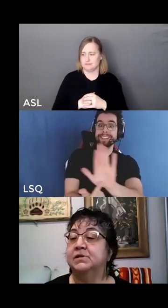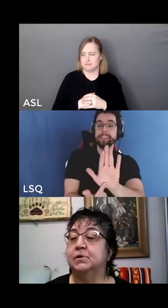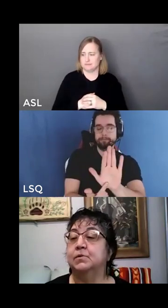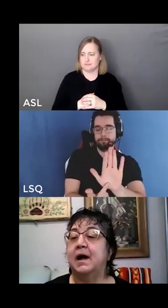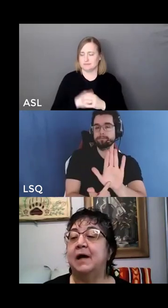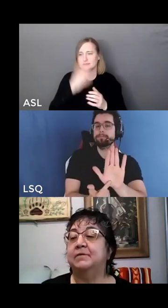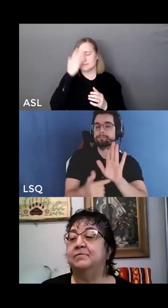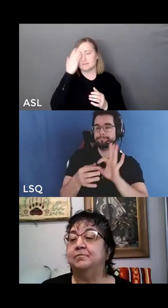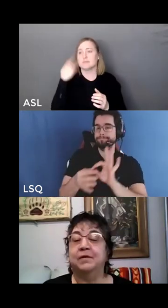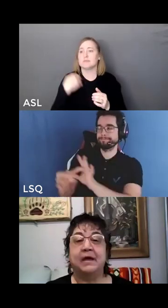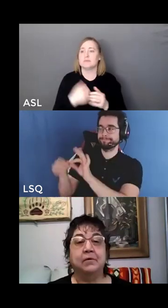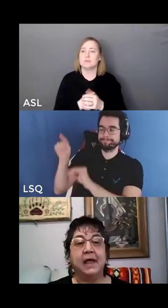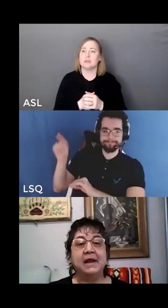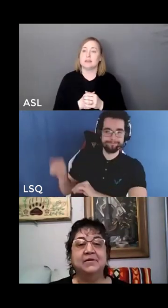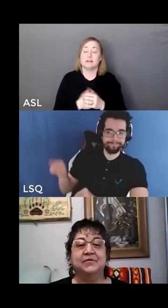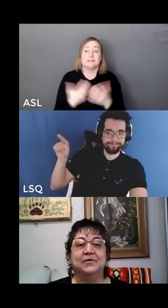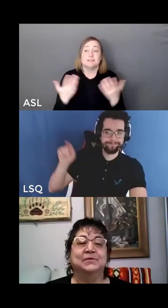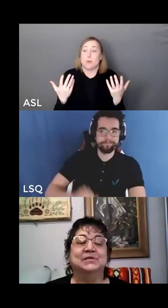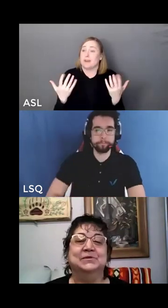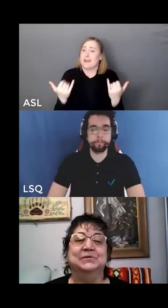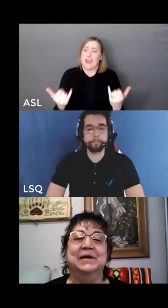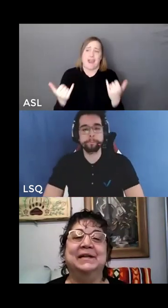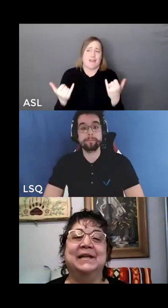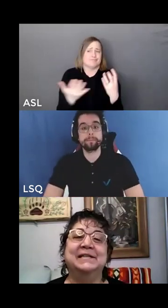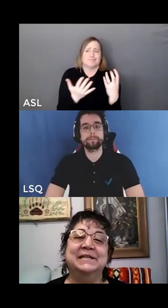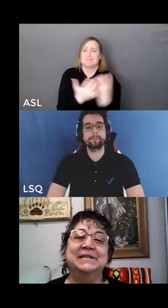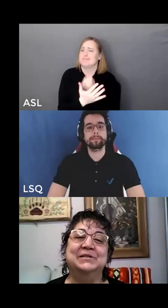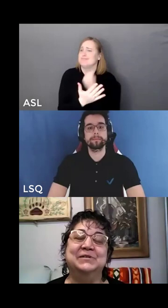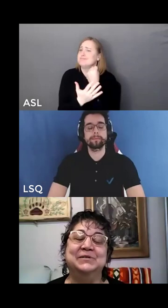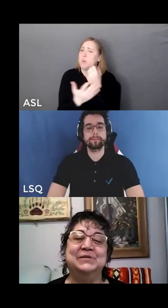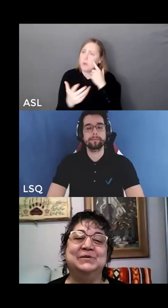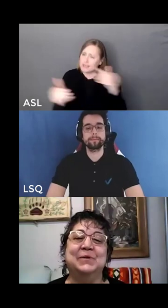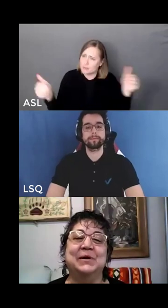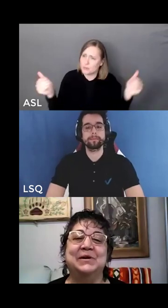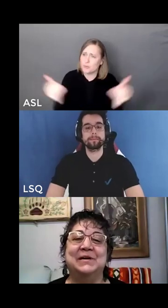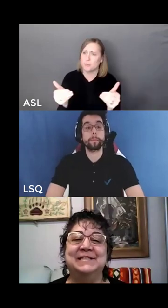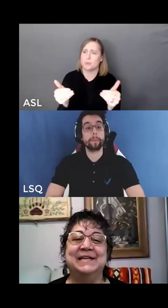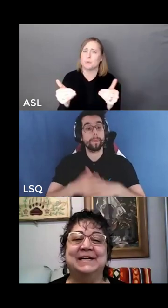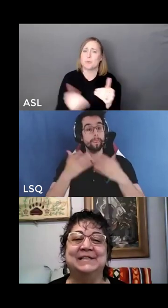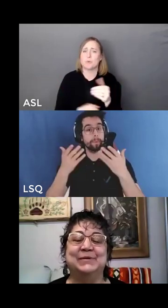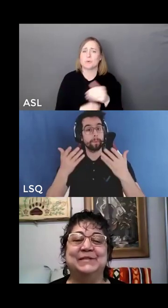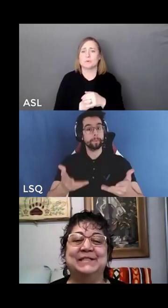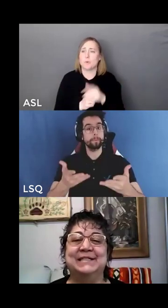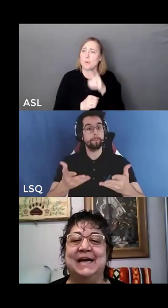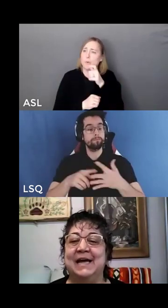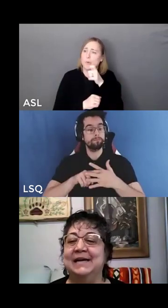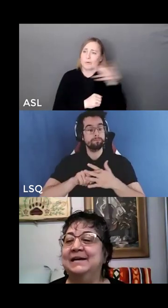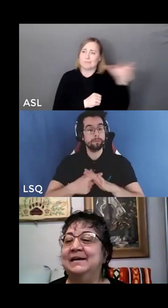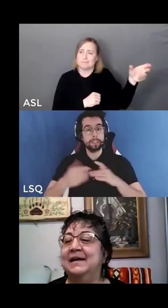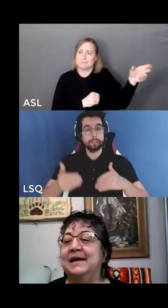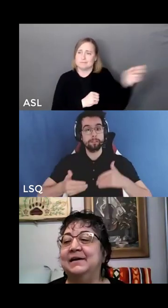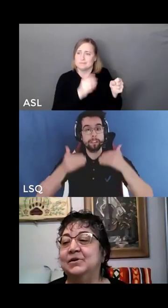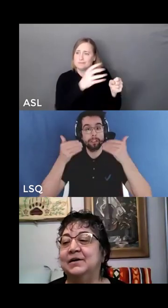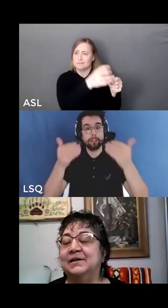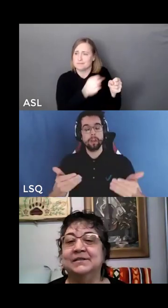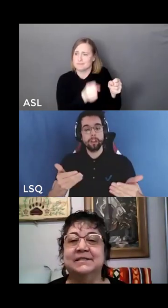So I would, without any further ado, like to introduce you to our content experts today, Ed Connors